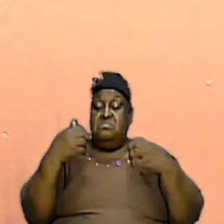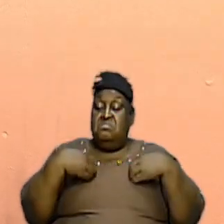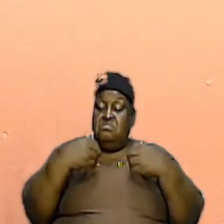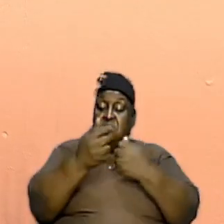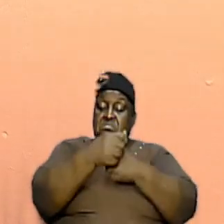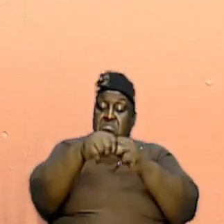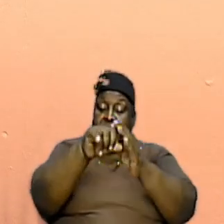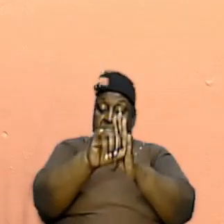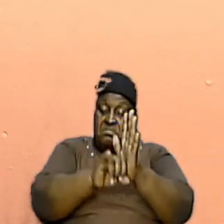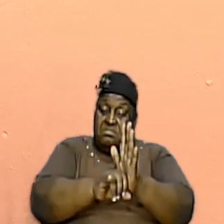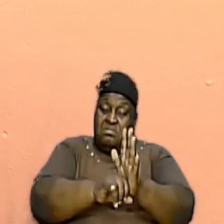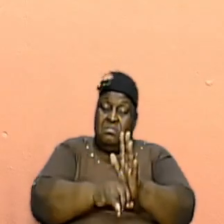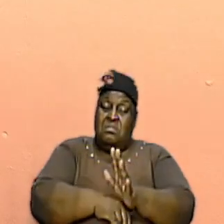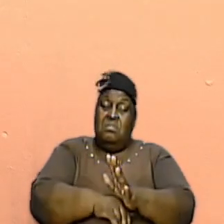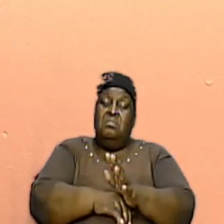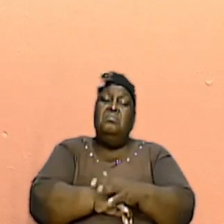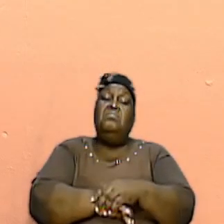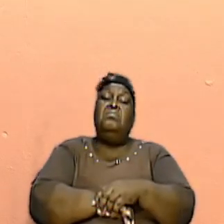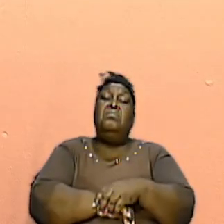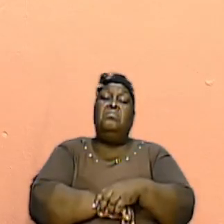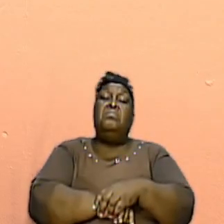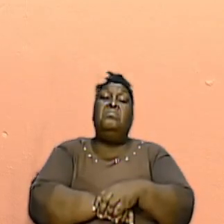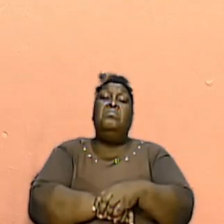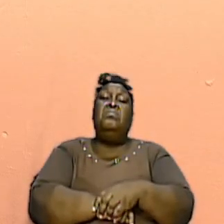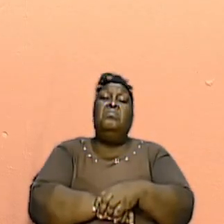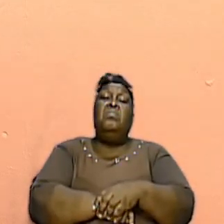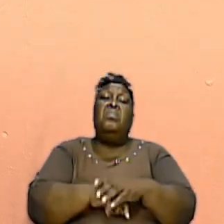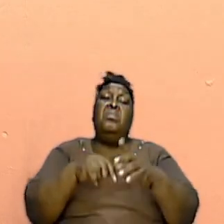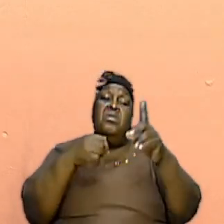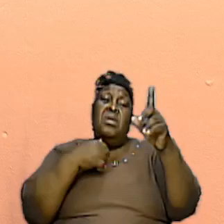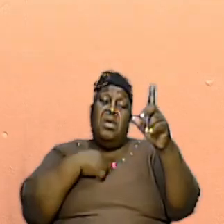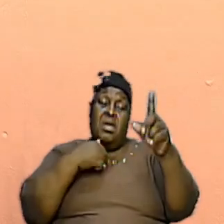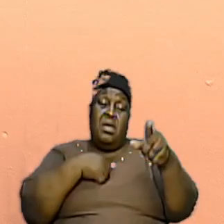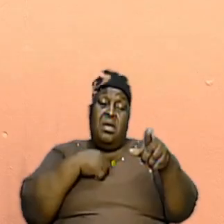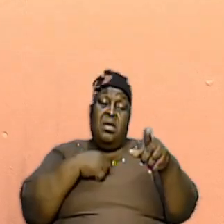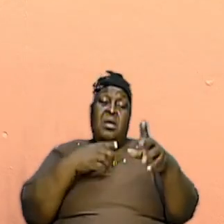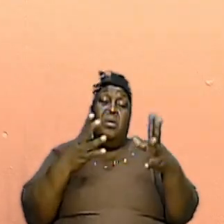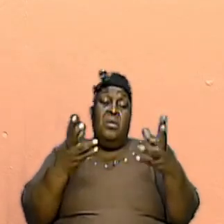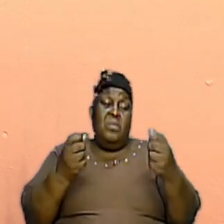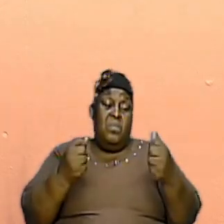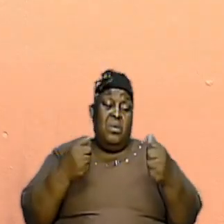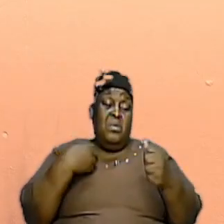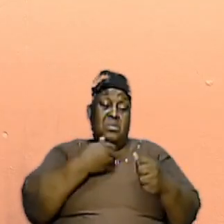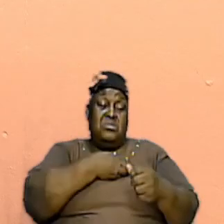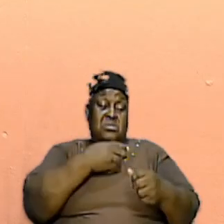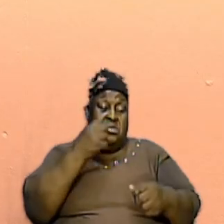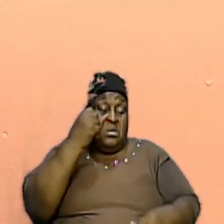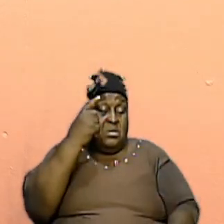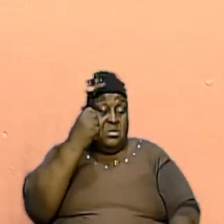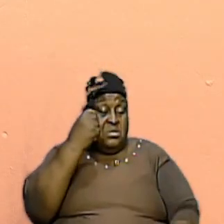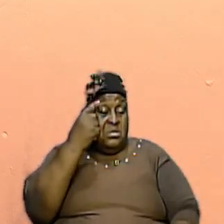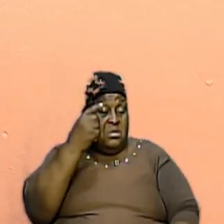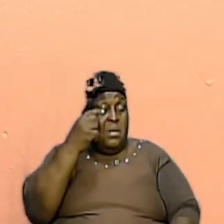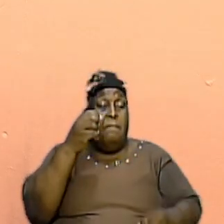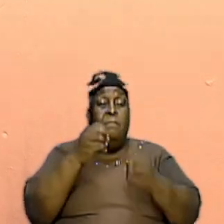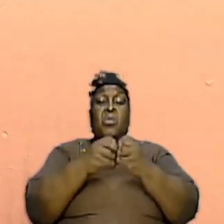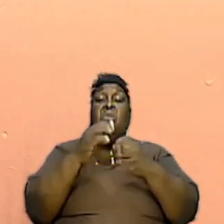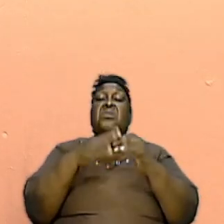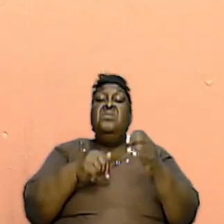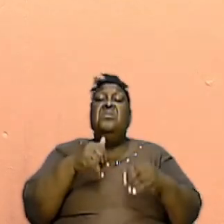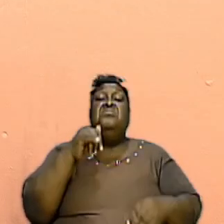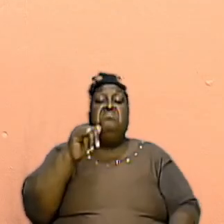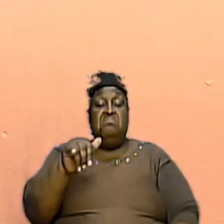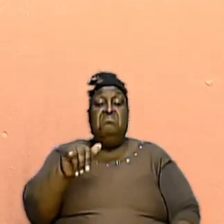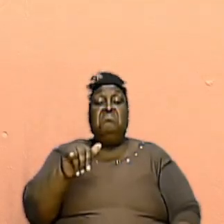But brothers, brethren, beloved, I want us to understand that it is more than that.